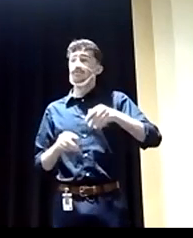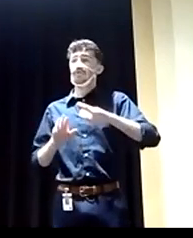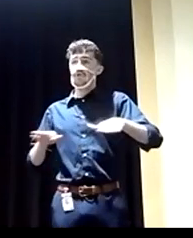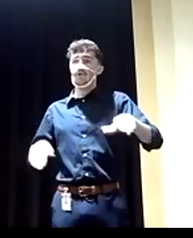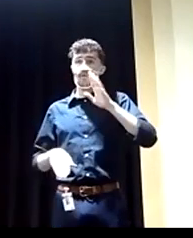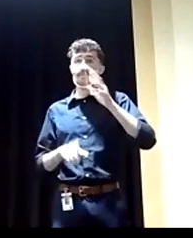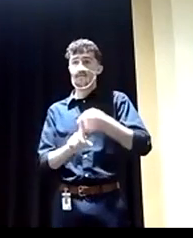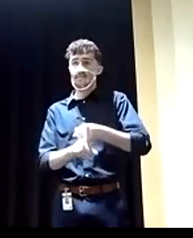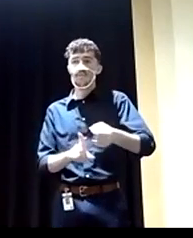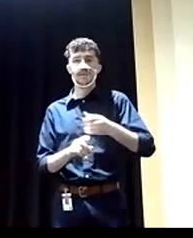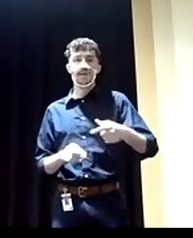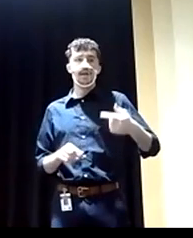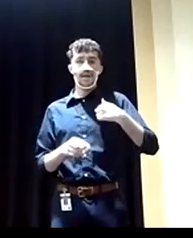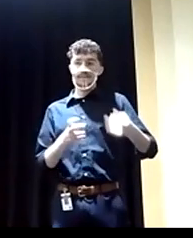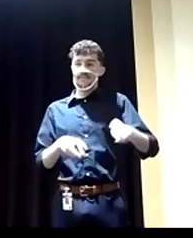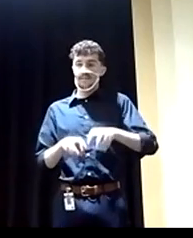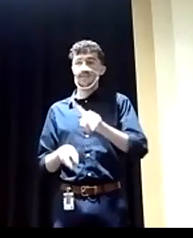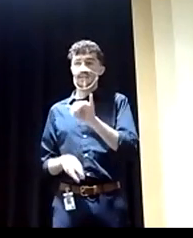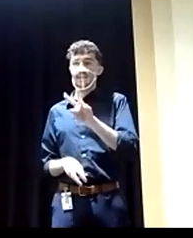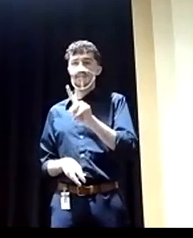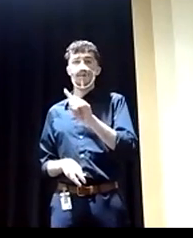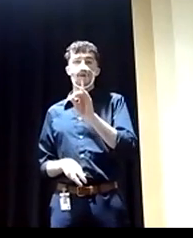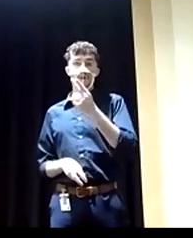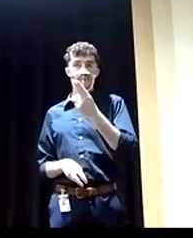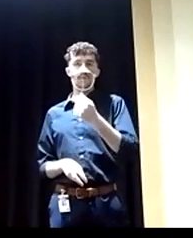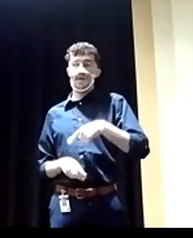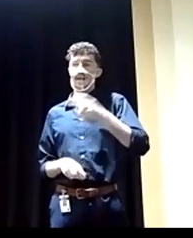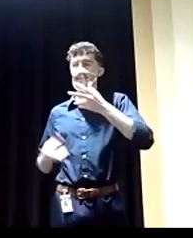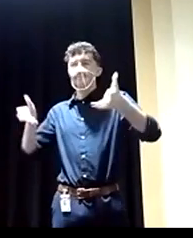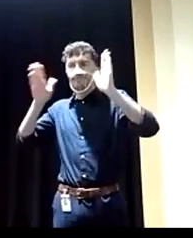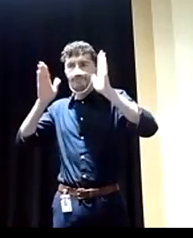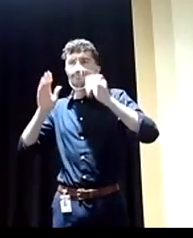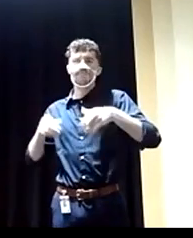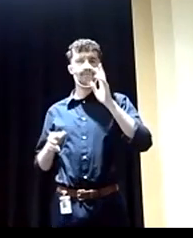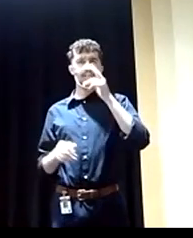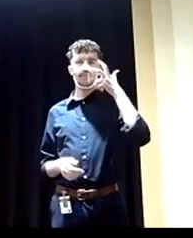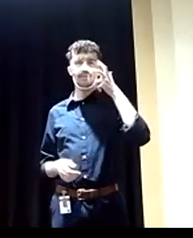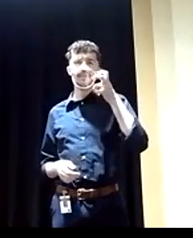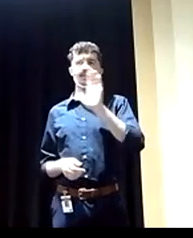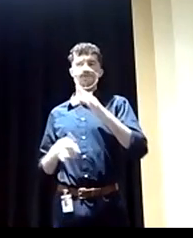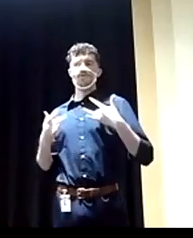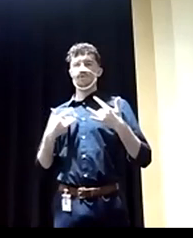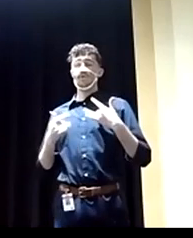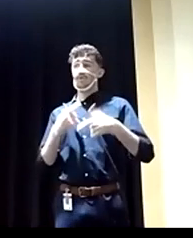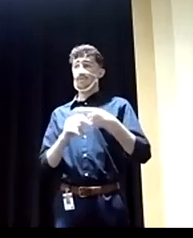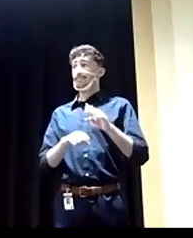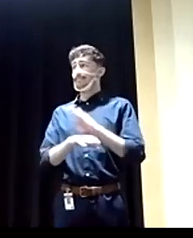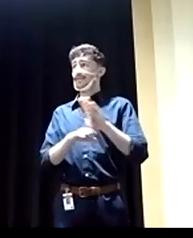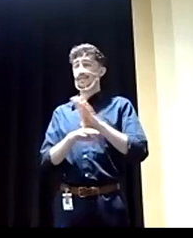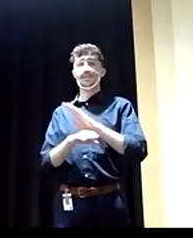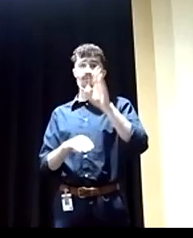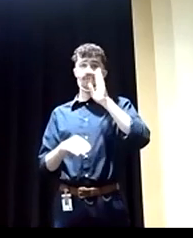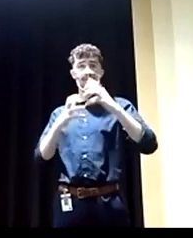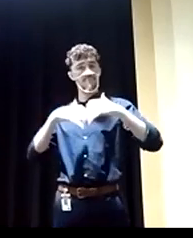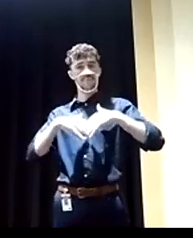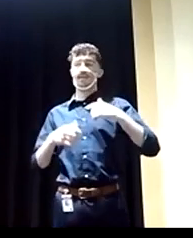sat with the Republican, David Oh, and listened to their concerns. When immigrant businesses were being robbed, I listened to them.